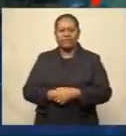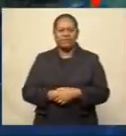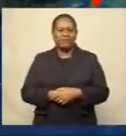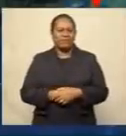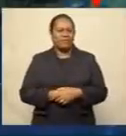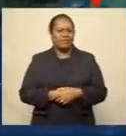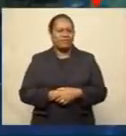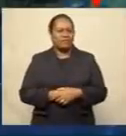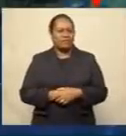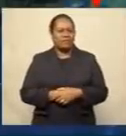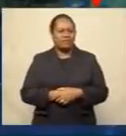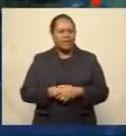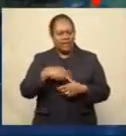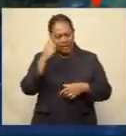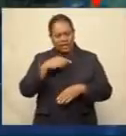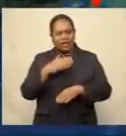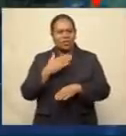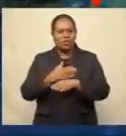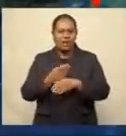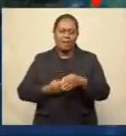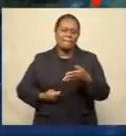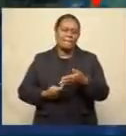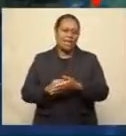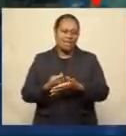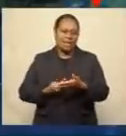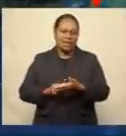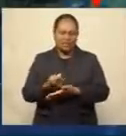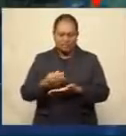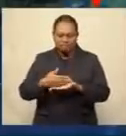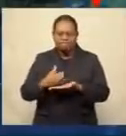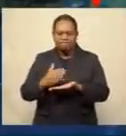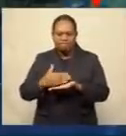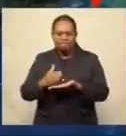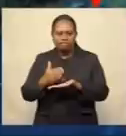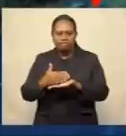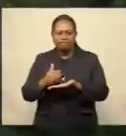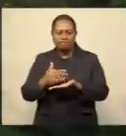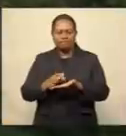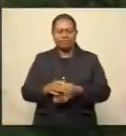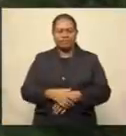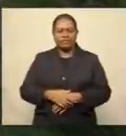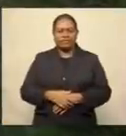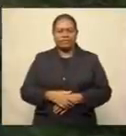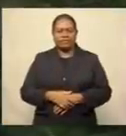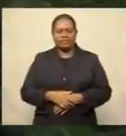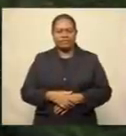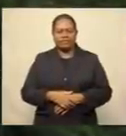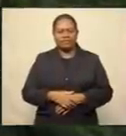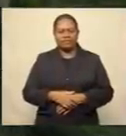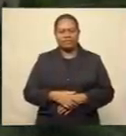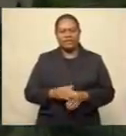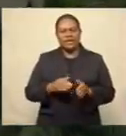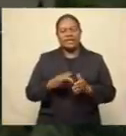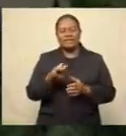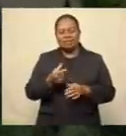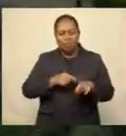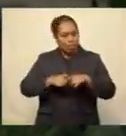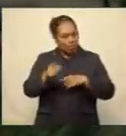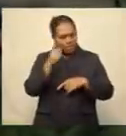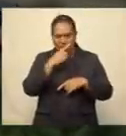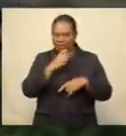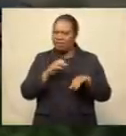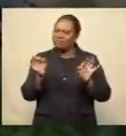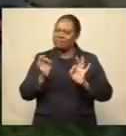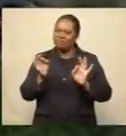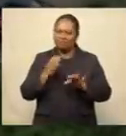it just means that you can work out a payment plan with your tenants, uh, to pay over a period of time. Many people are without jobs. Others